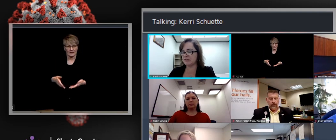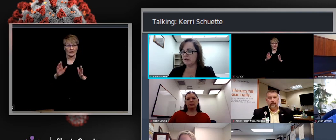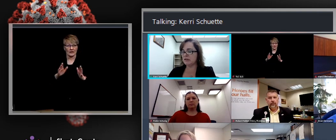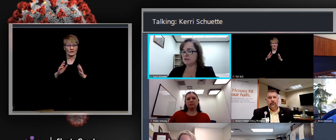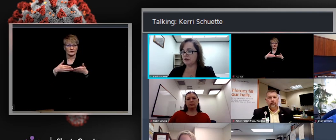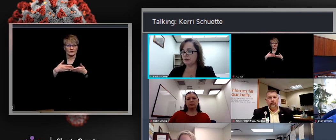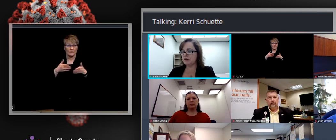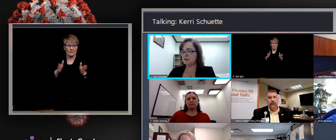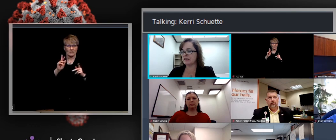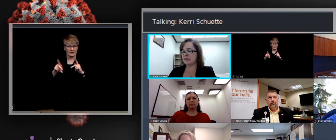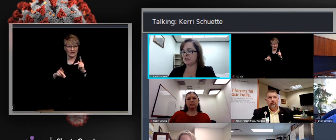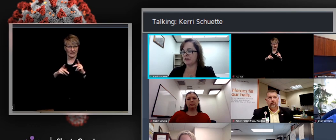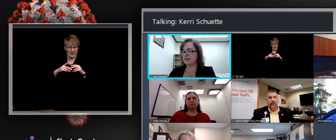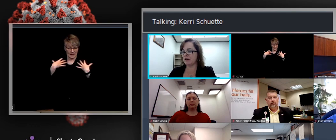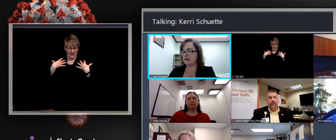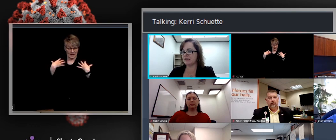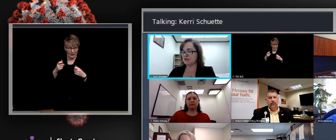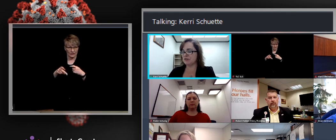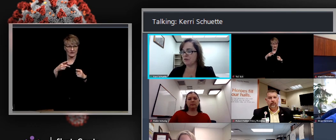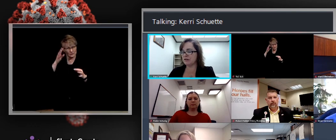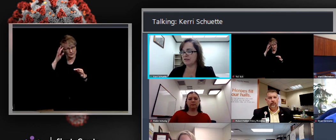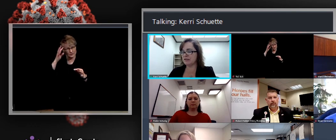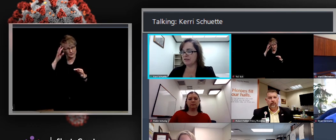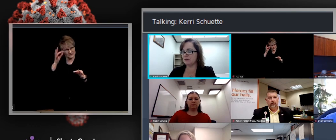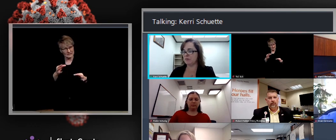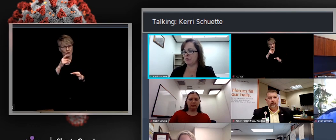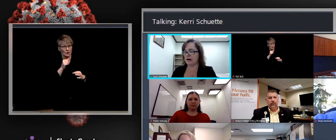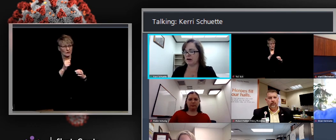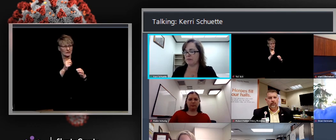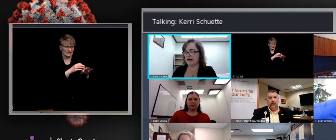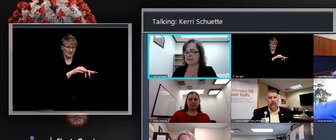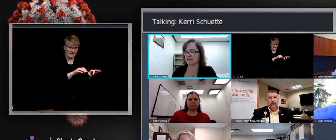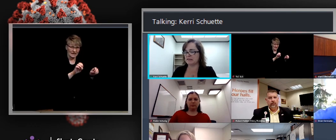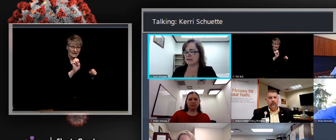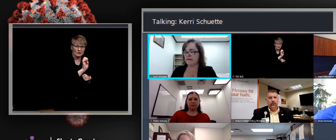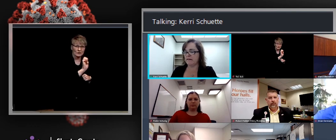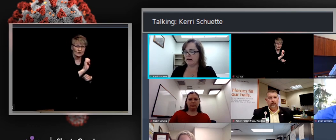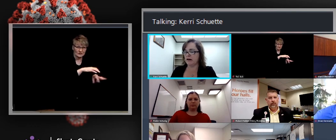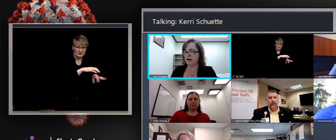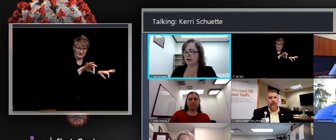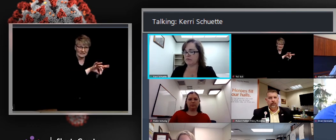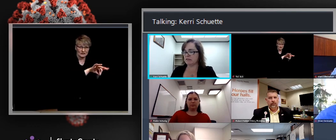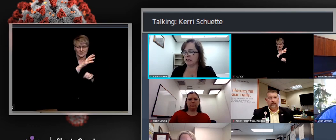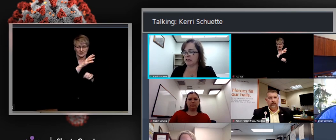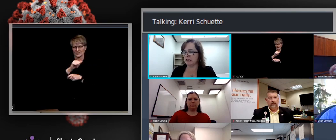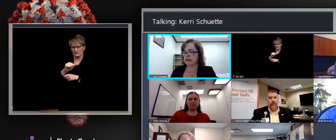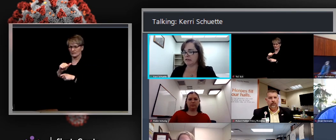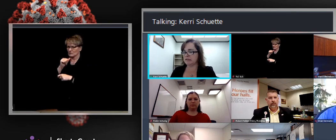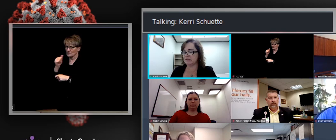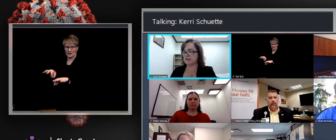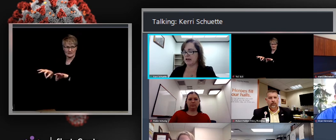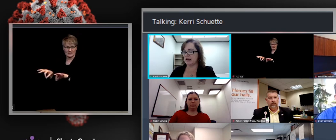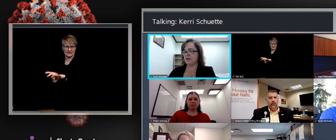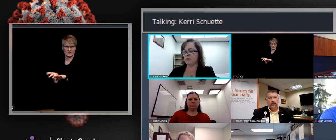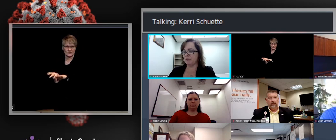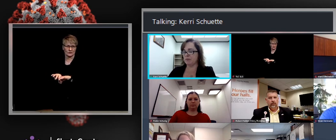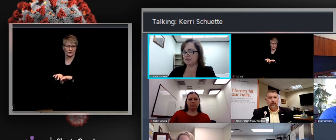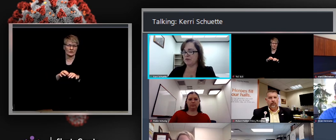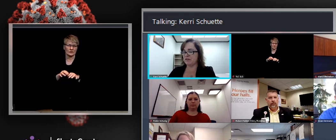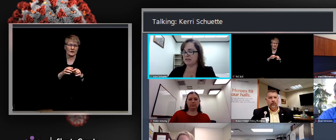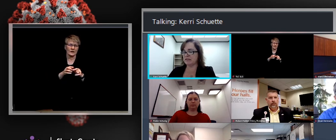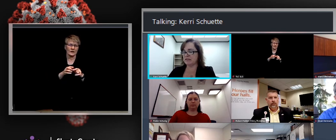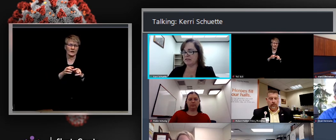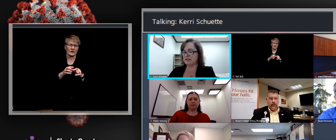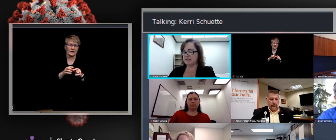operations, determine who is essential and non-essential, quarantine people, require masks, um, deny sick or dying